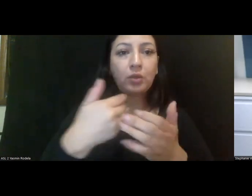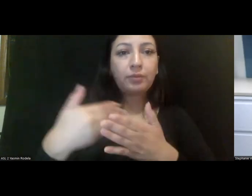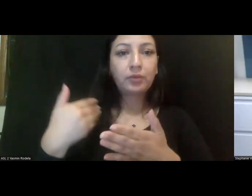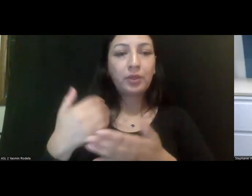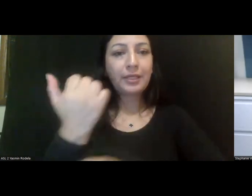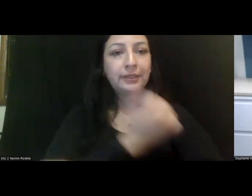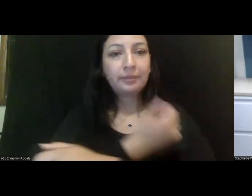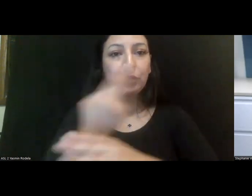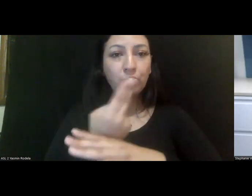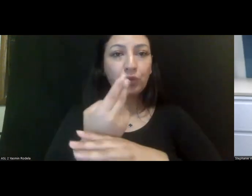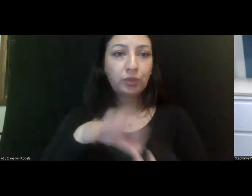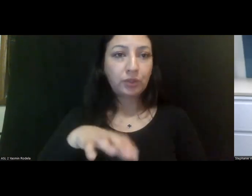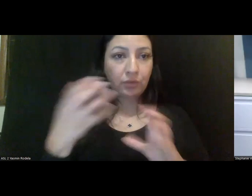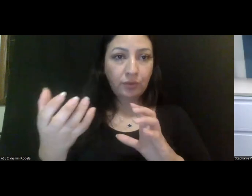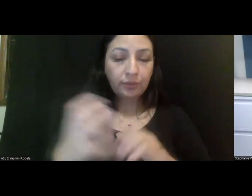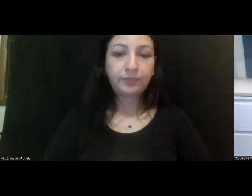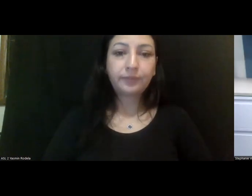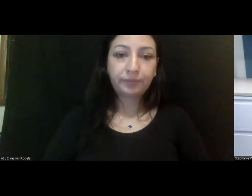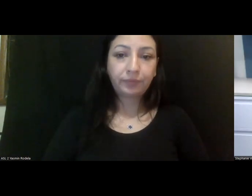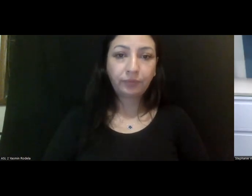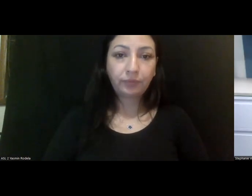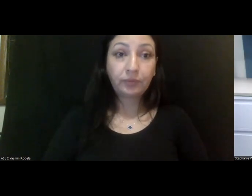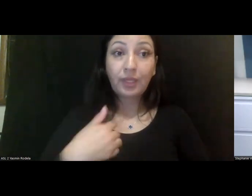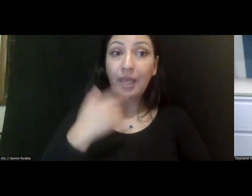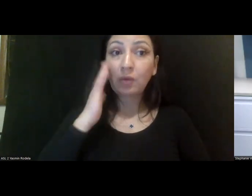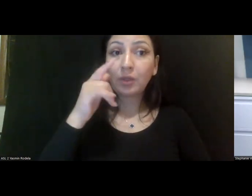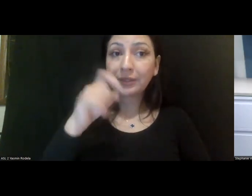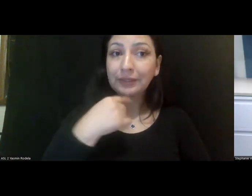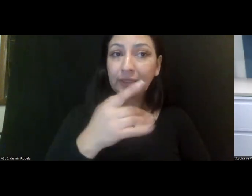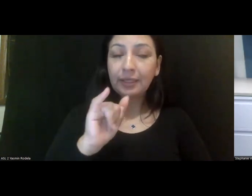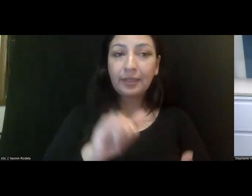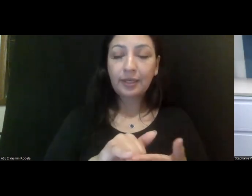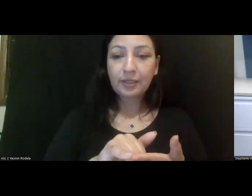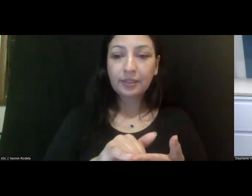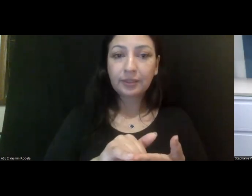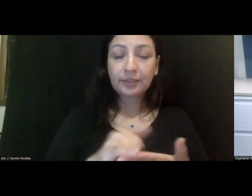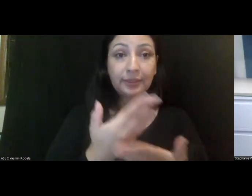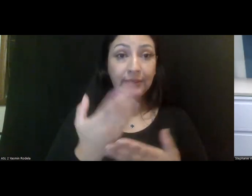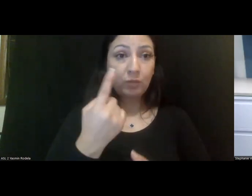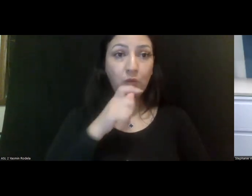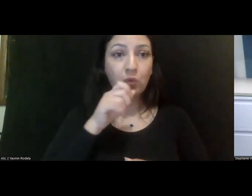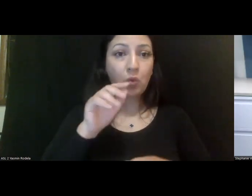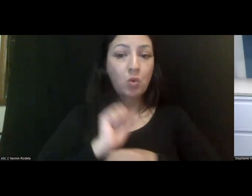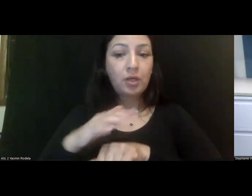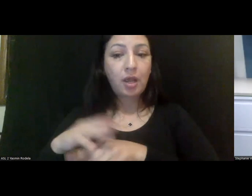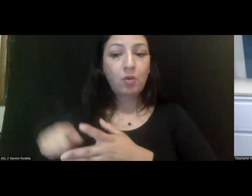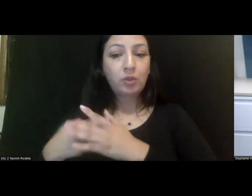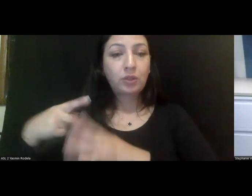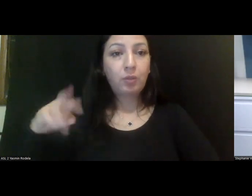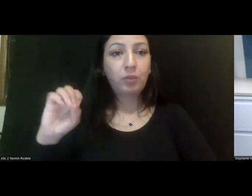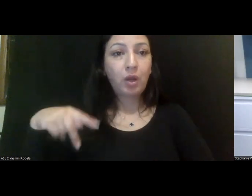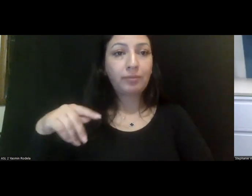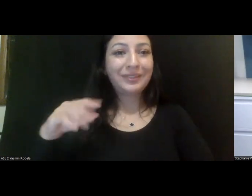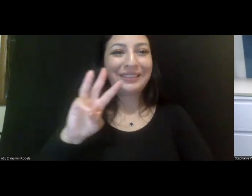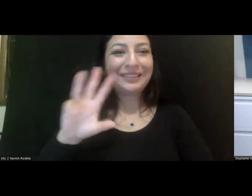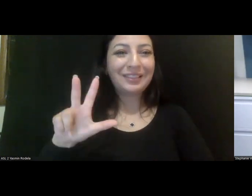use disorders. Um, uh, I'd have to say that this is, um, as someone who worked on the original prop 63 is a young,